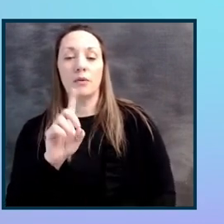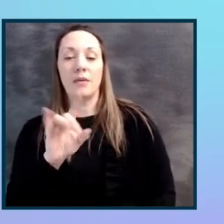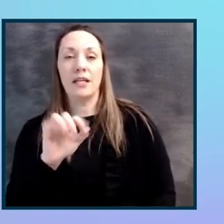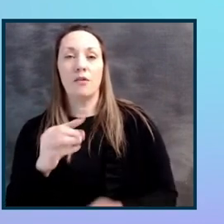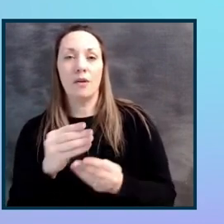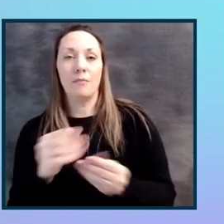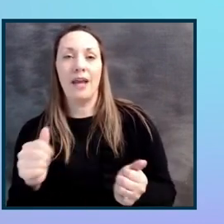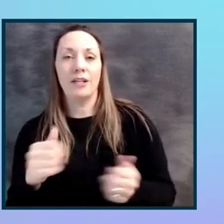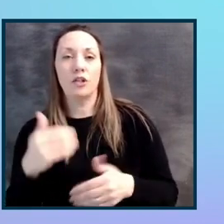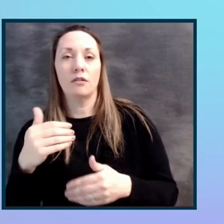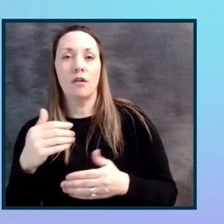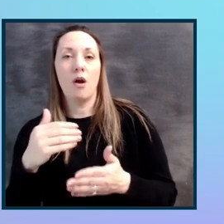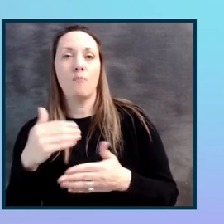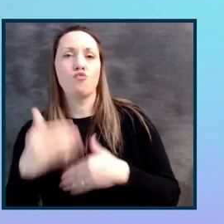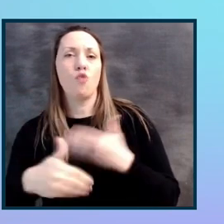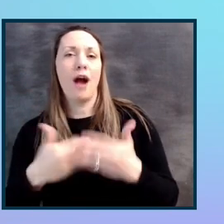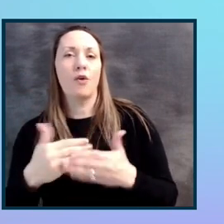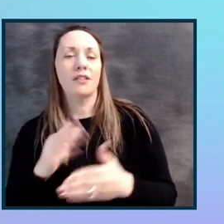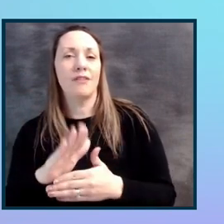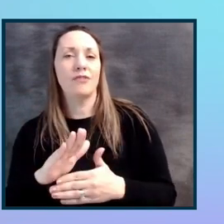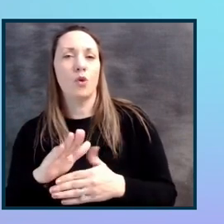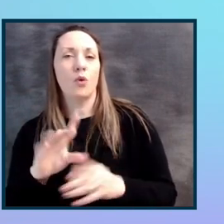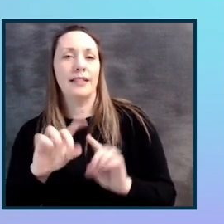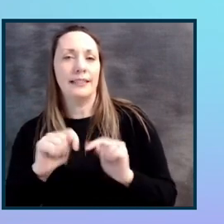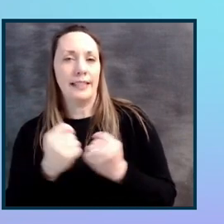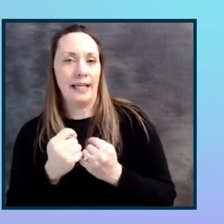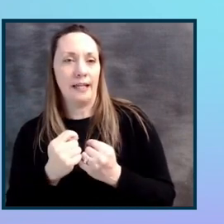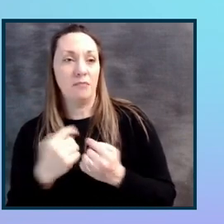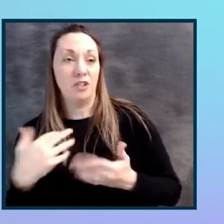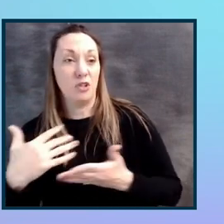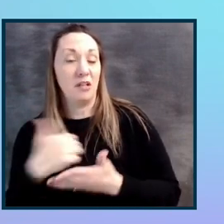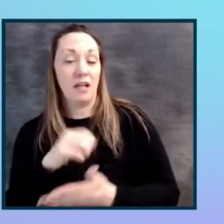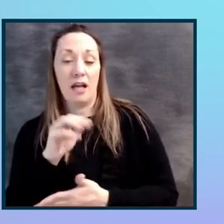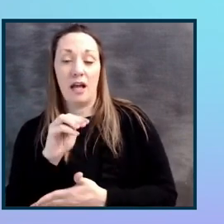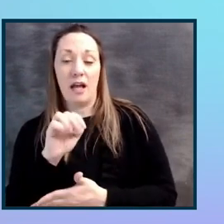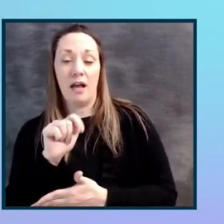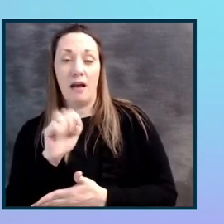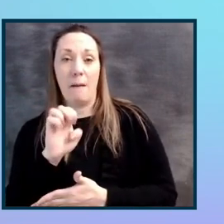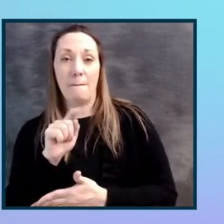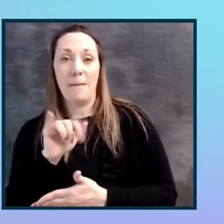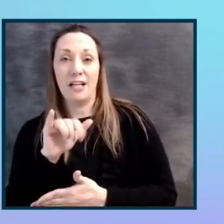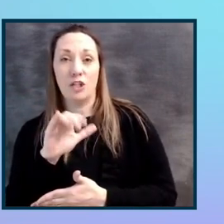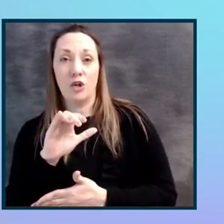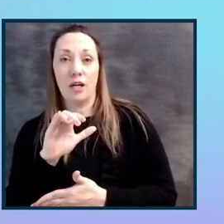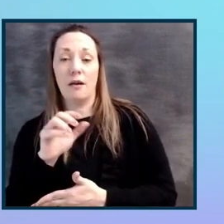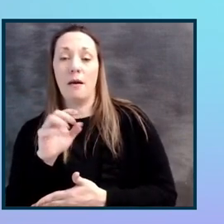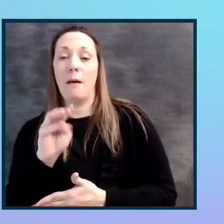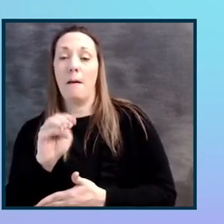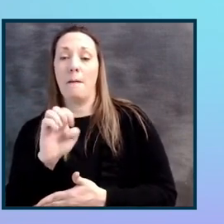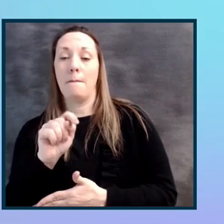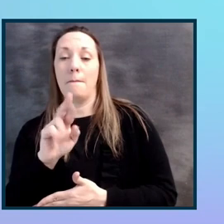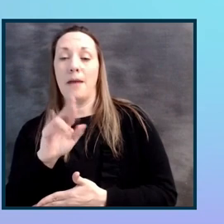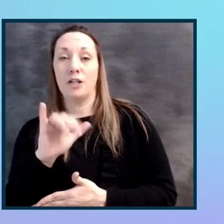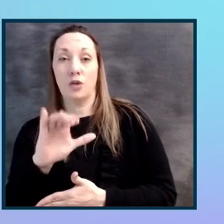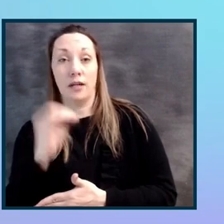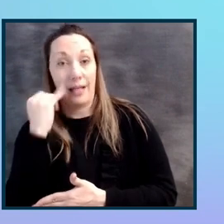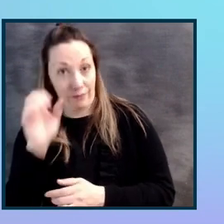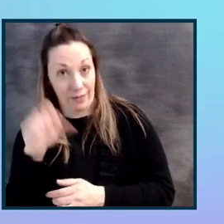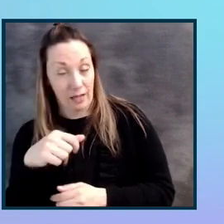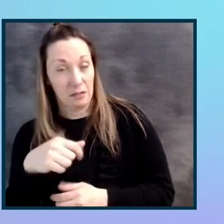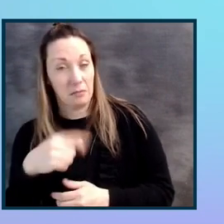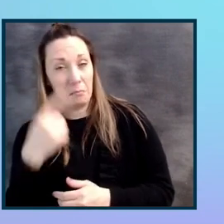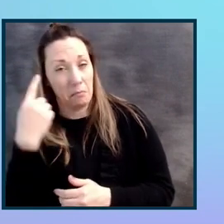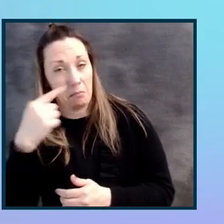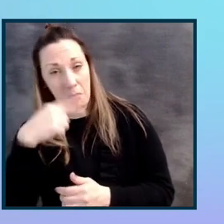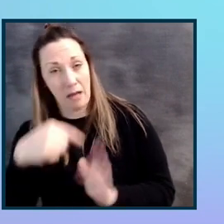your dev team? And did you collect any metrics? And if so, if you can give some example of some of the metrics that you were collecting to monitor